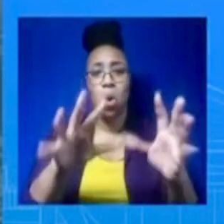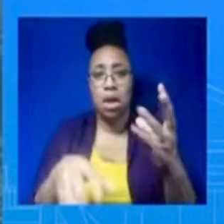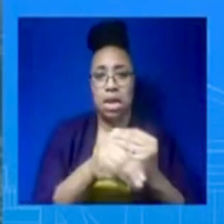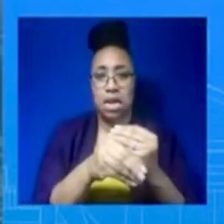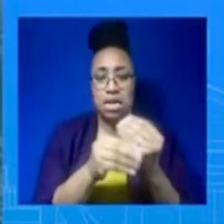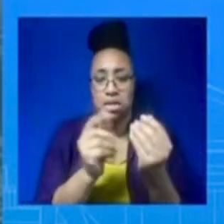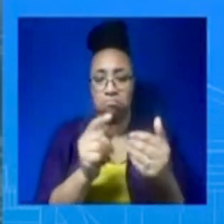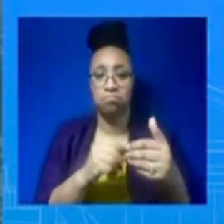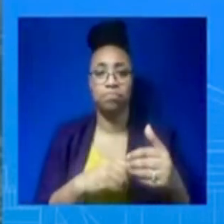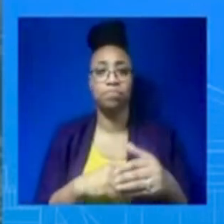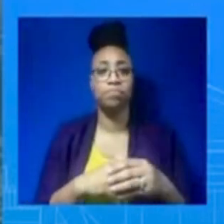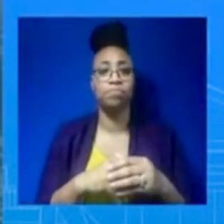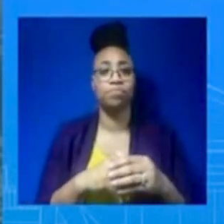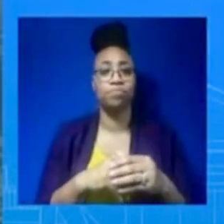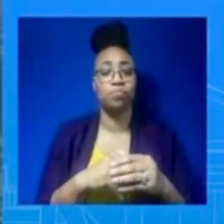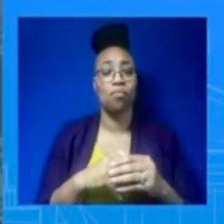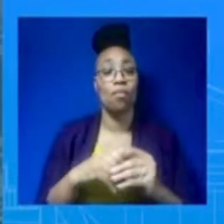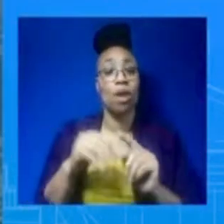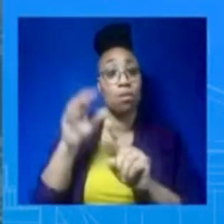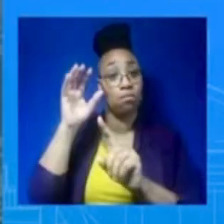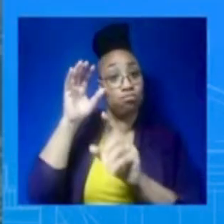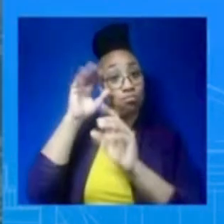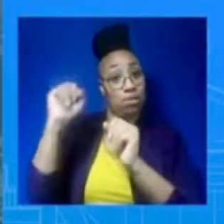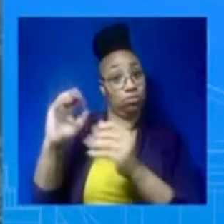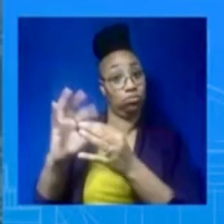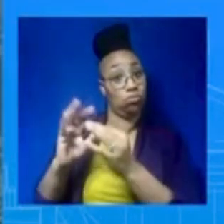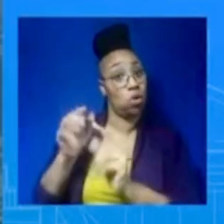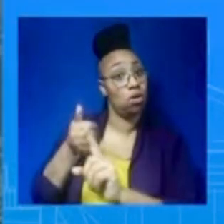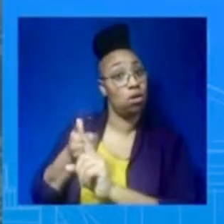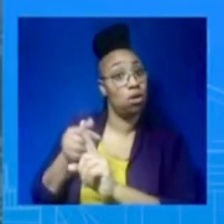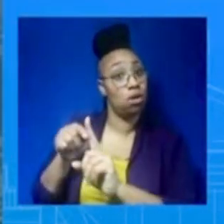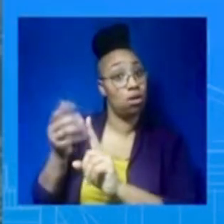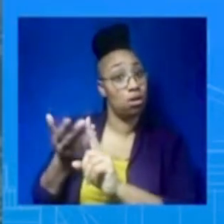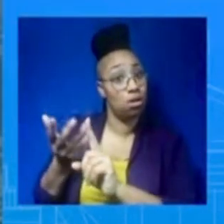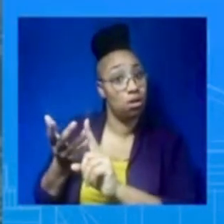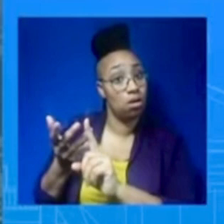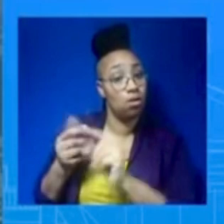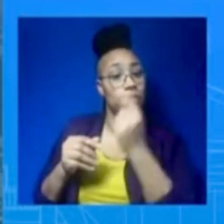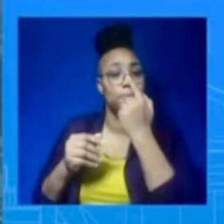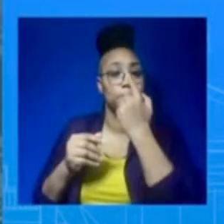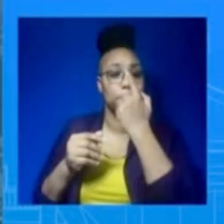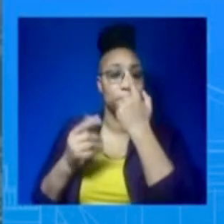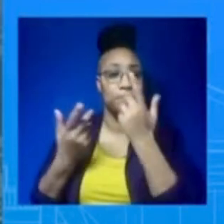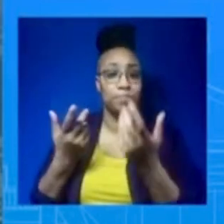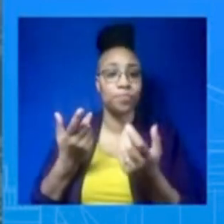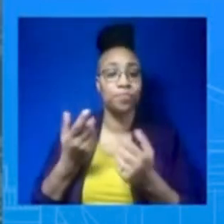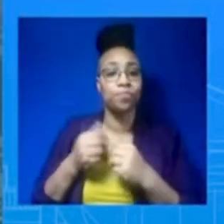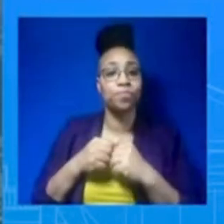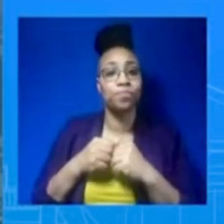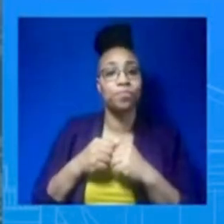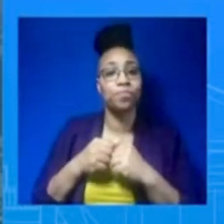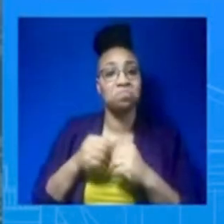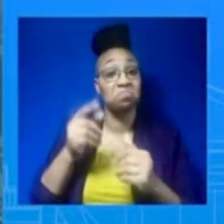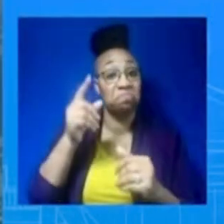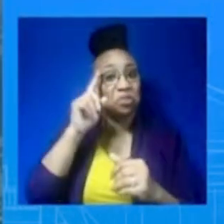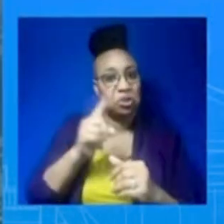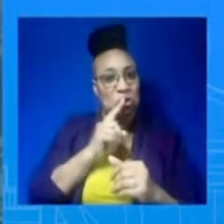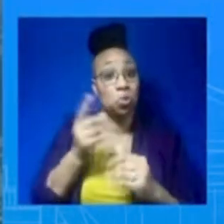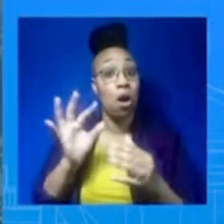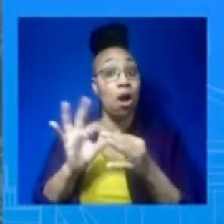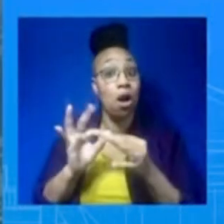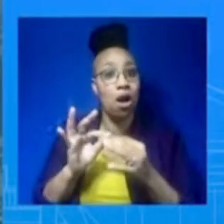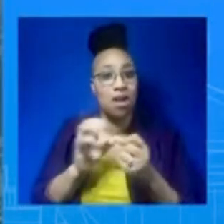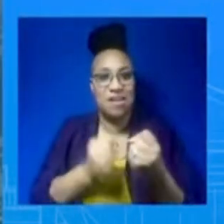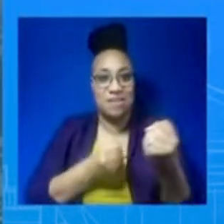continued tangible support for Ukraine going forward. I mean, he will talk about the ways in which we're going to continue to